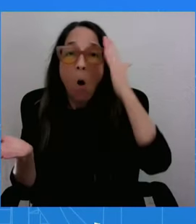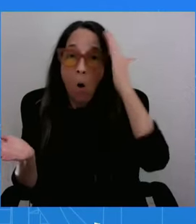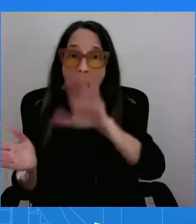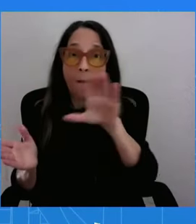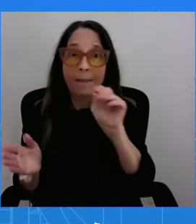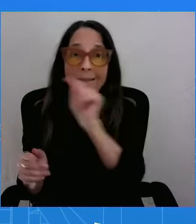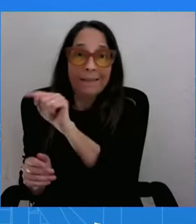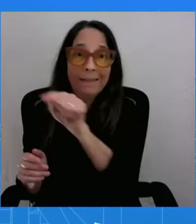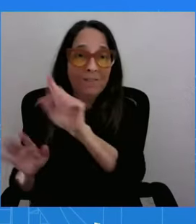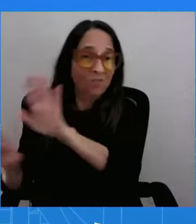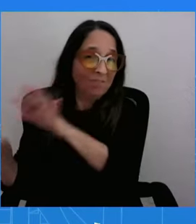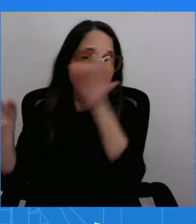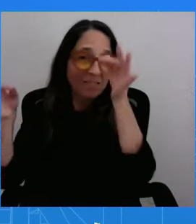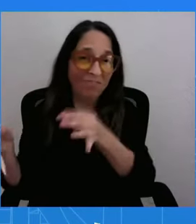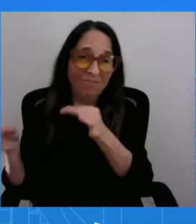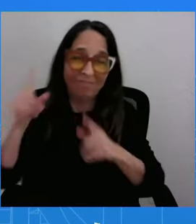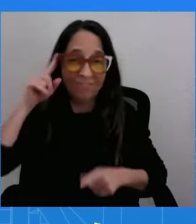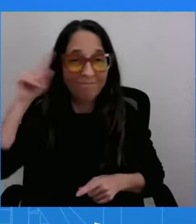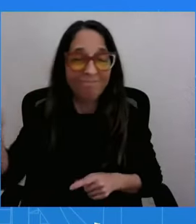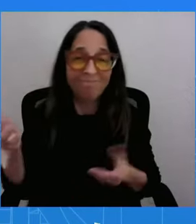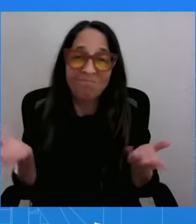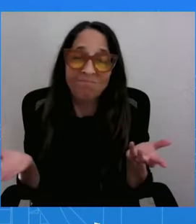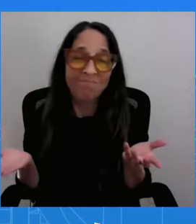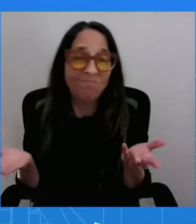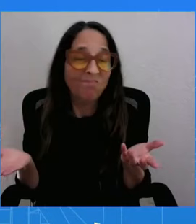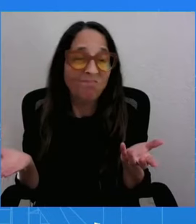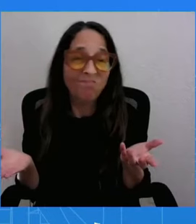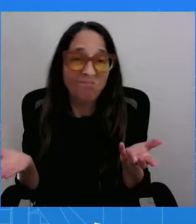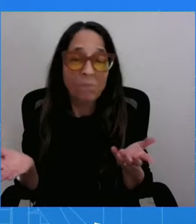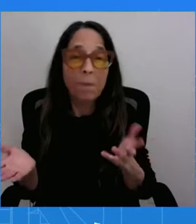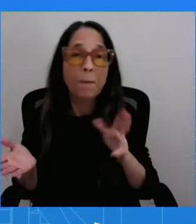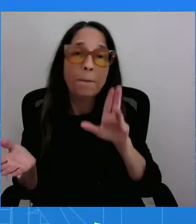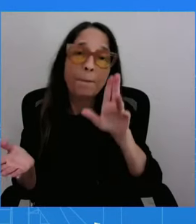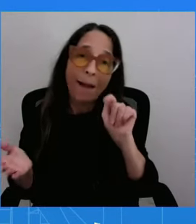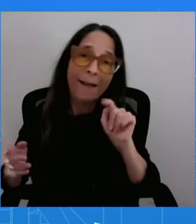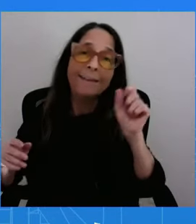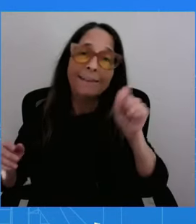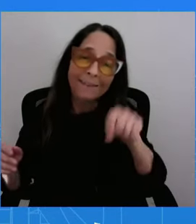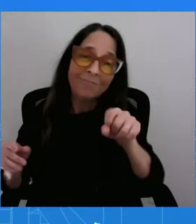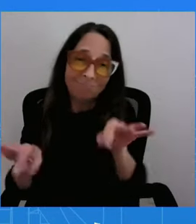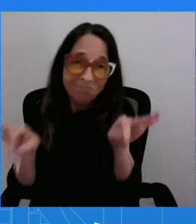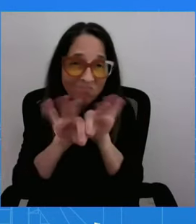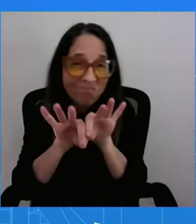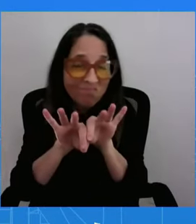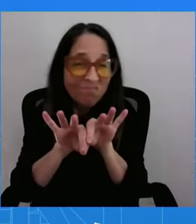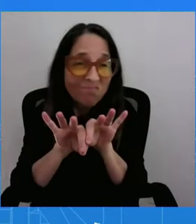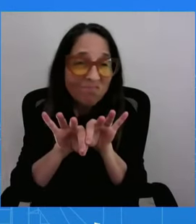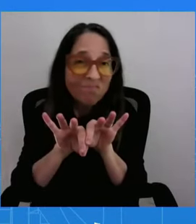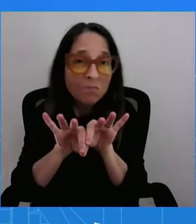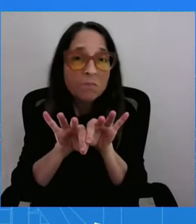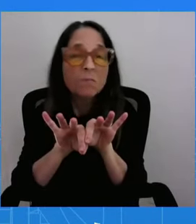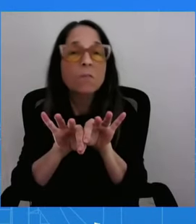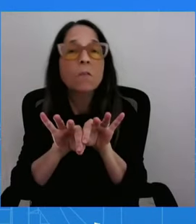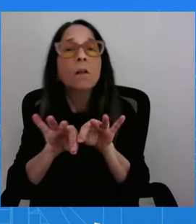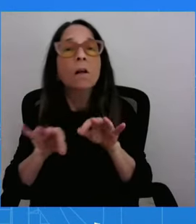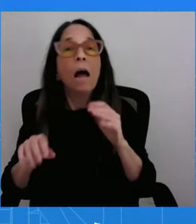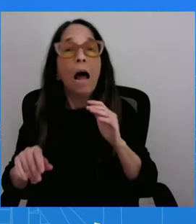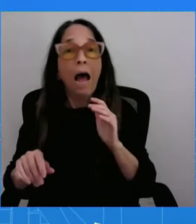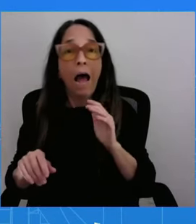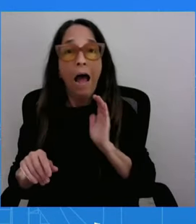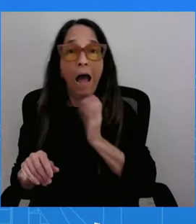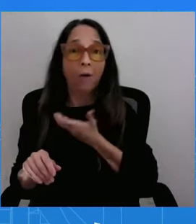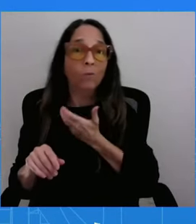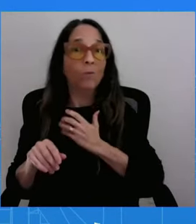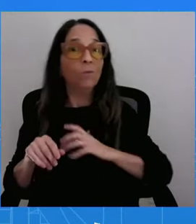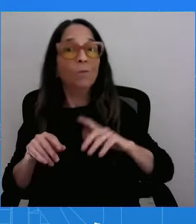think it's important. And today's actions and the way the Attorney General laid it out is important to expose it, to disclose it.